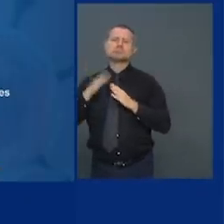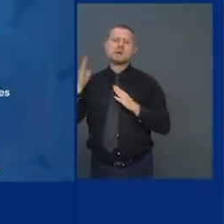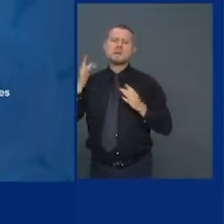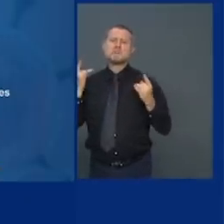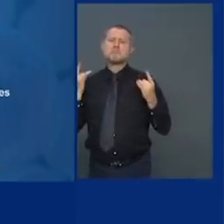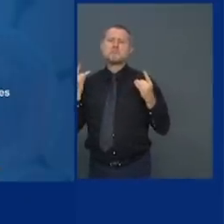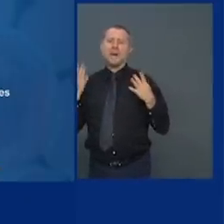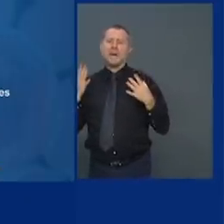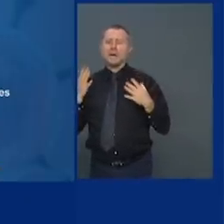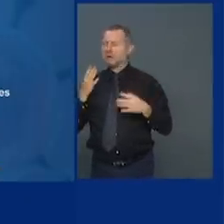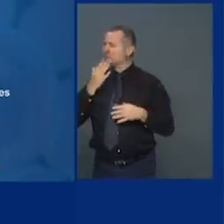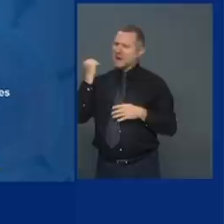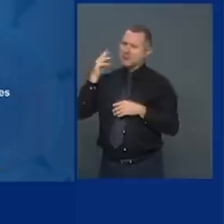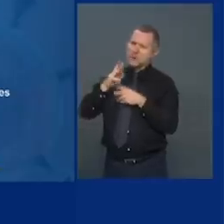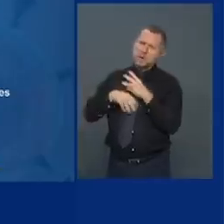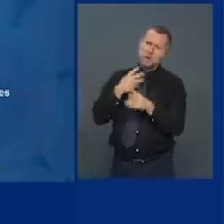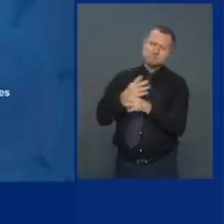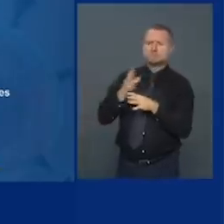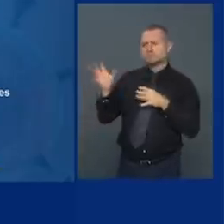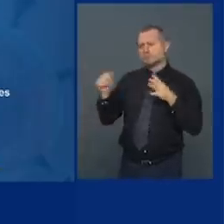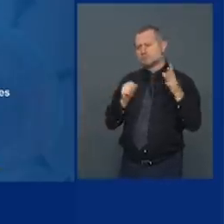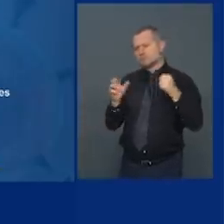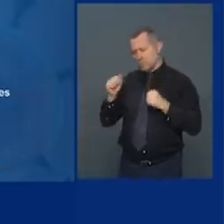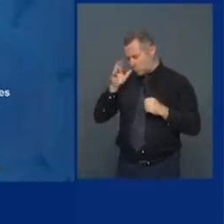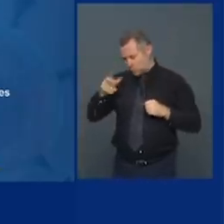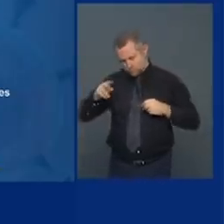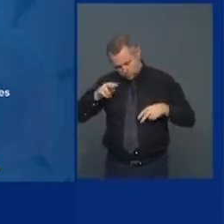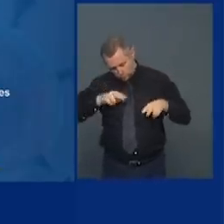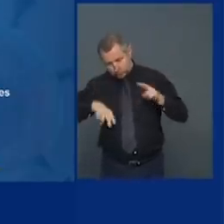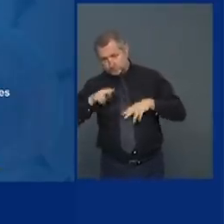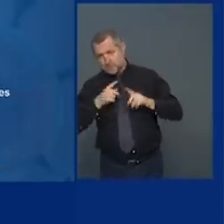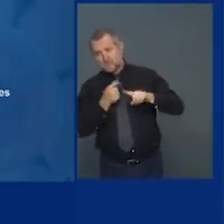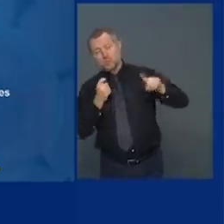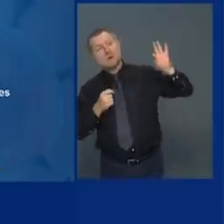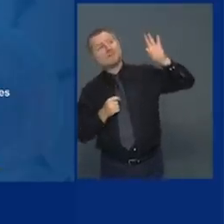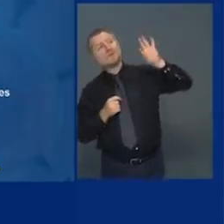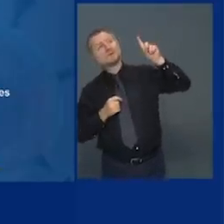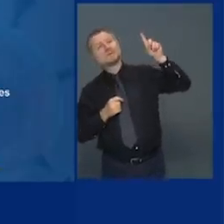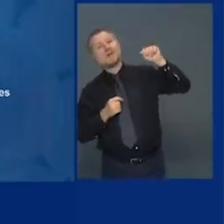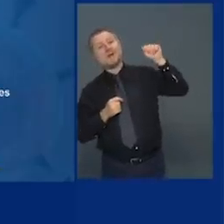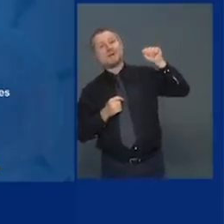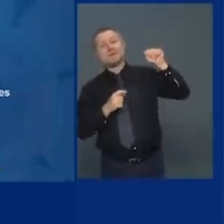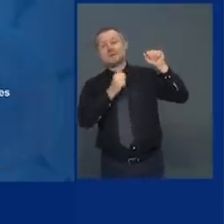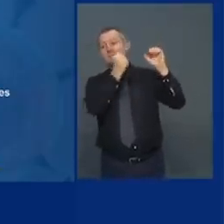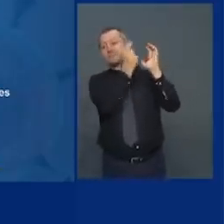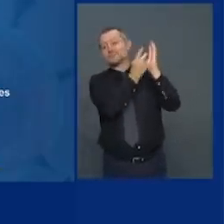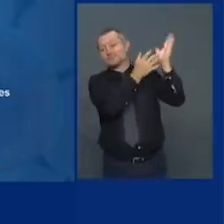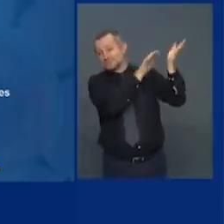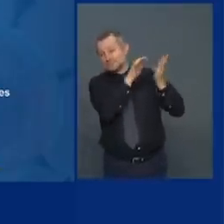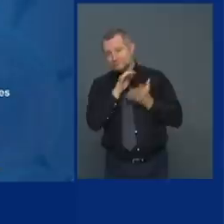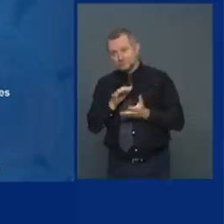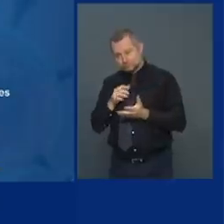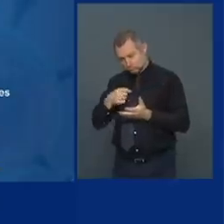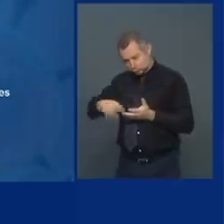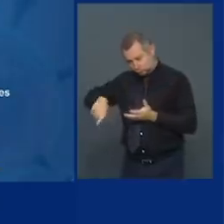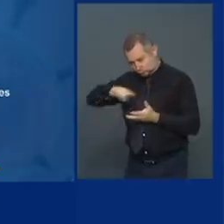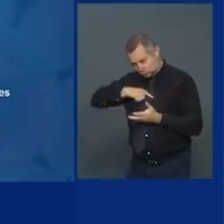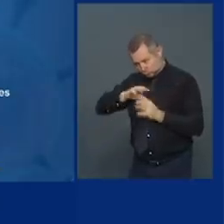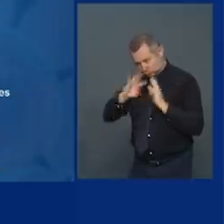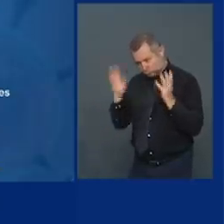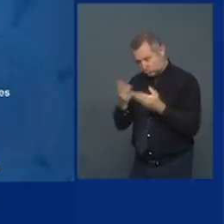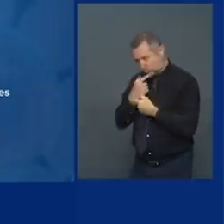who will review what FDA did so I'll be able to say to new yorkers it is safe